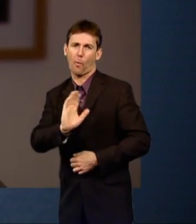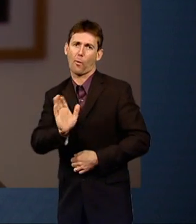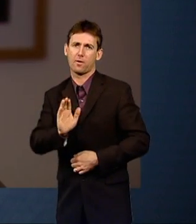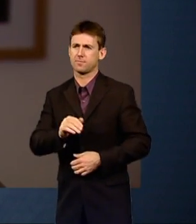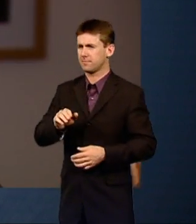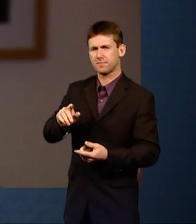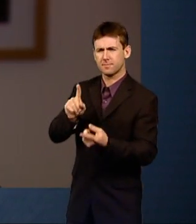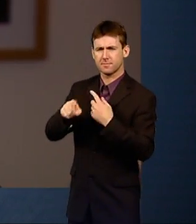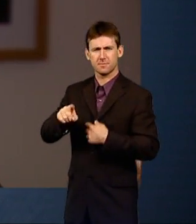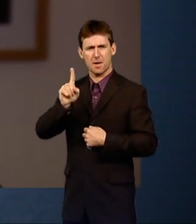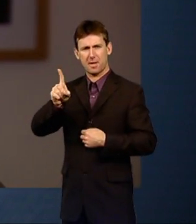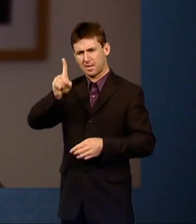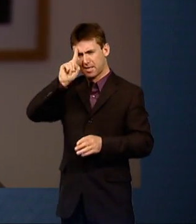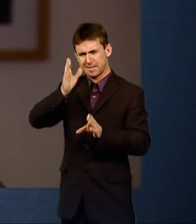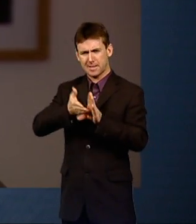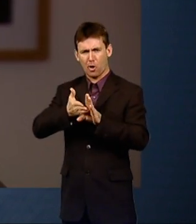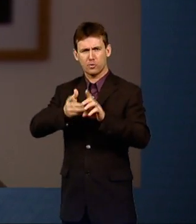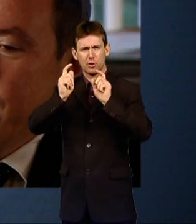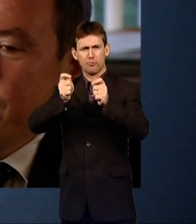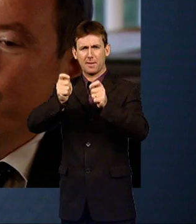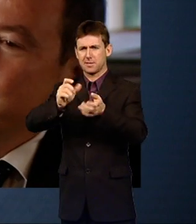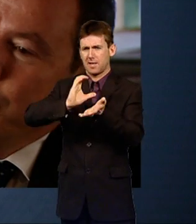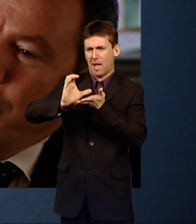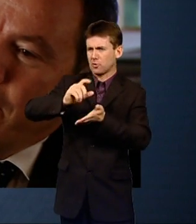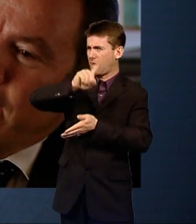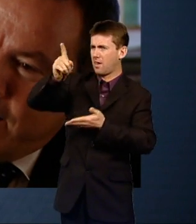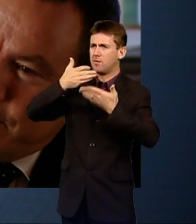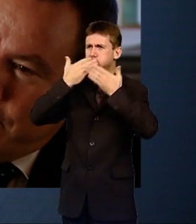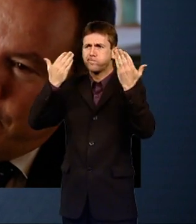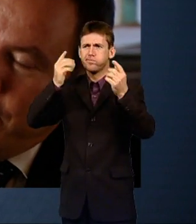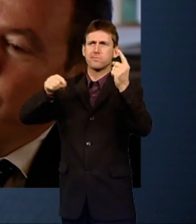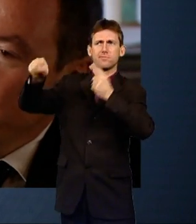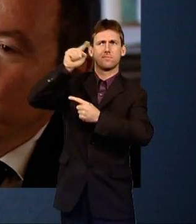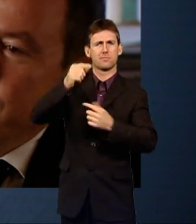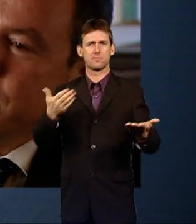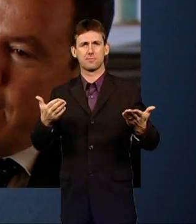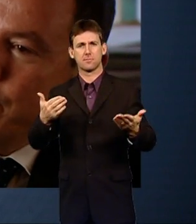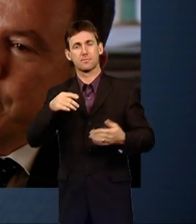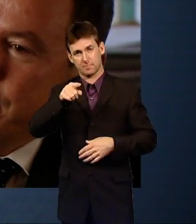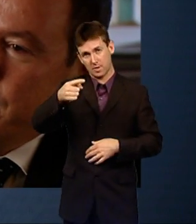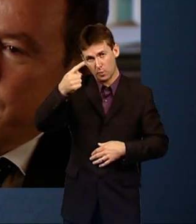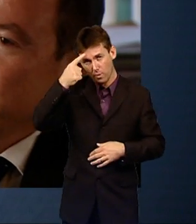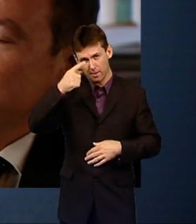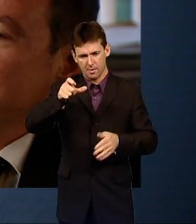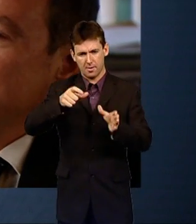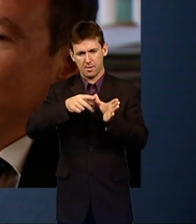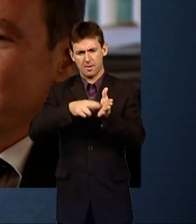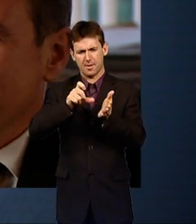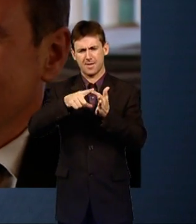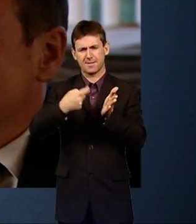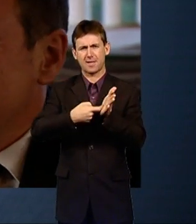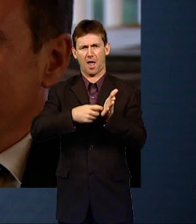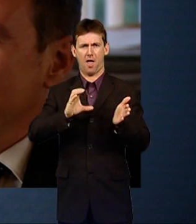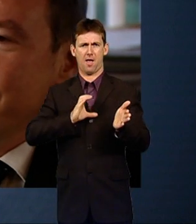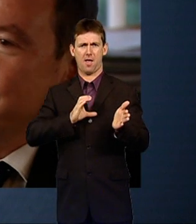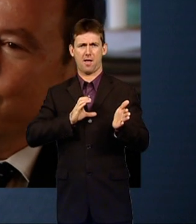psychological treatments just aren't available? If we were talking about cancer, no-one would accept an answer which said, well,